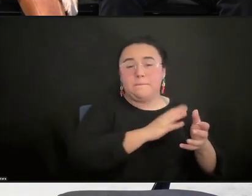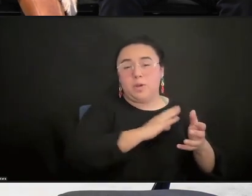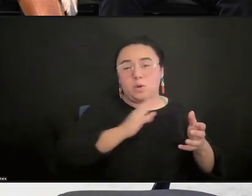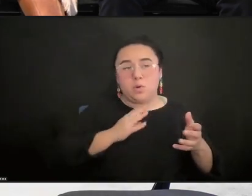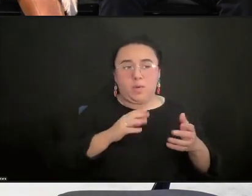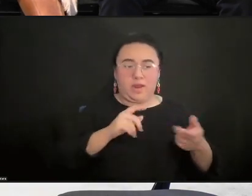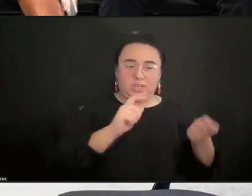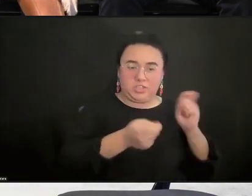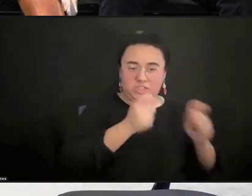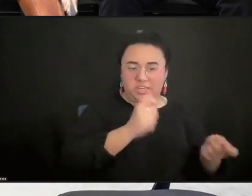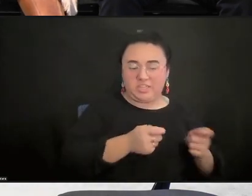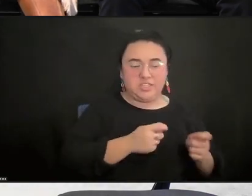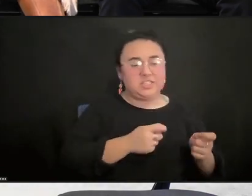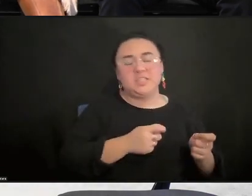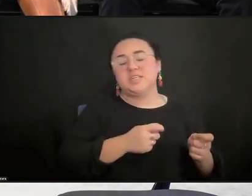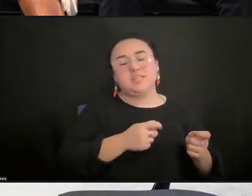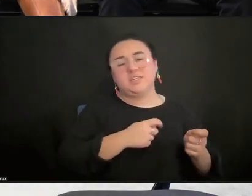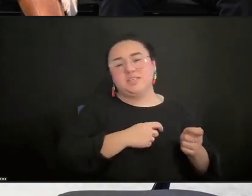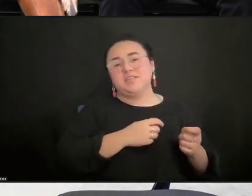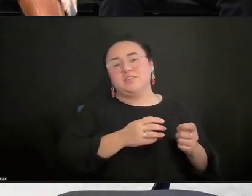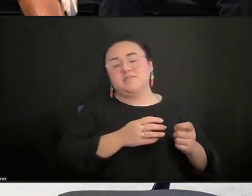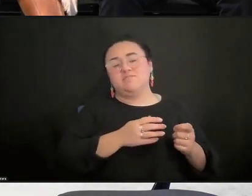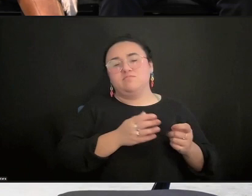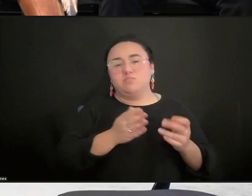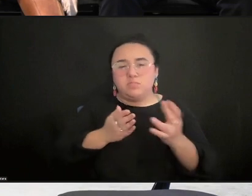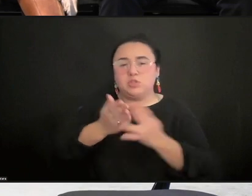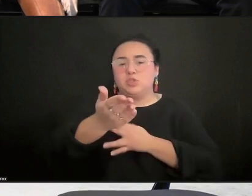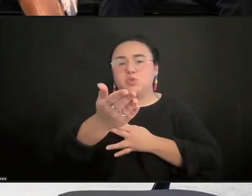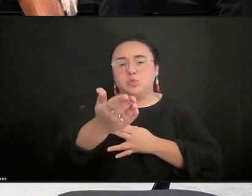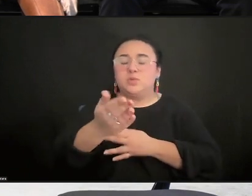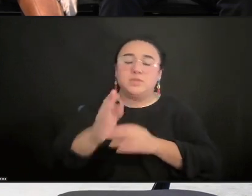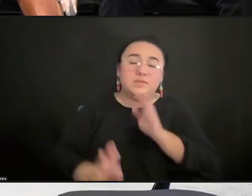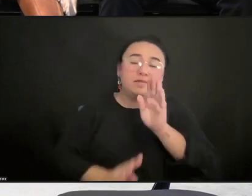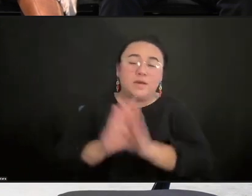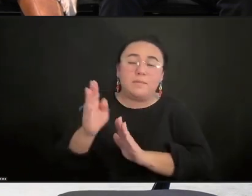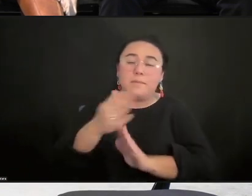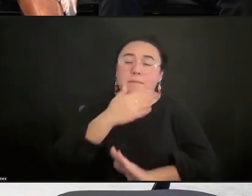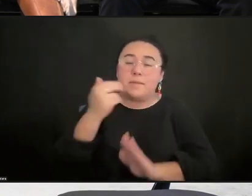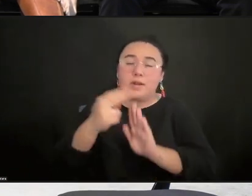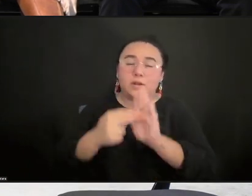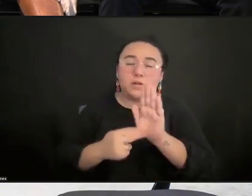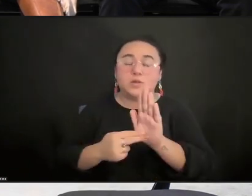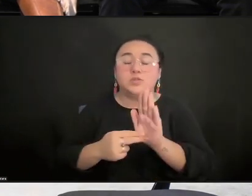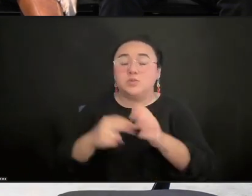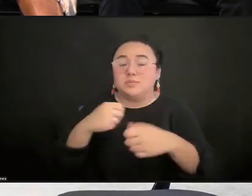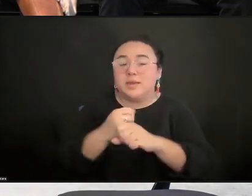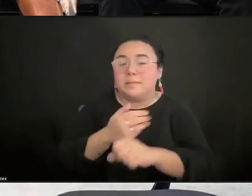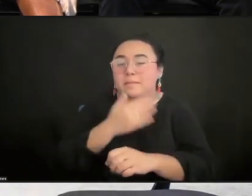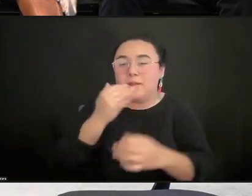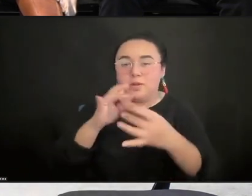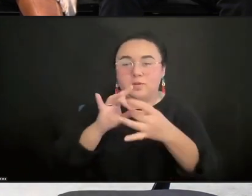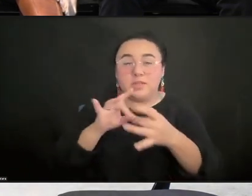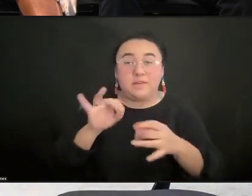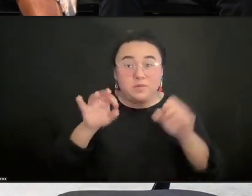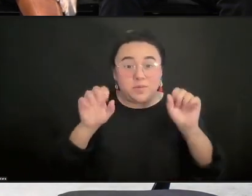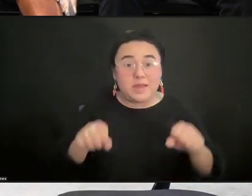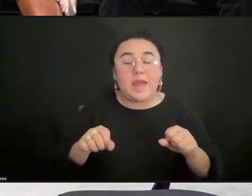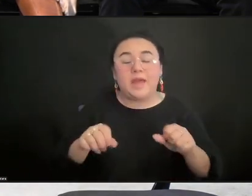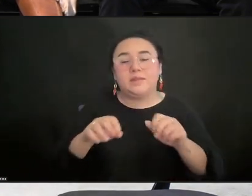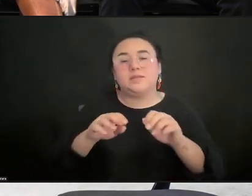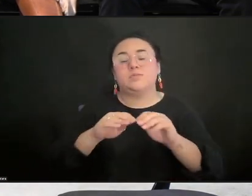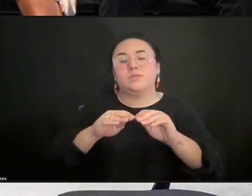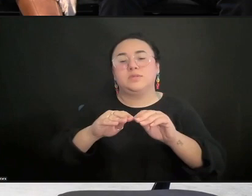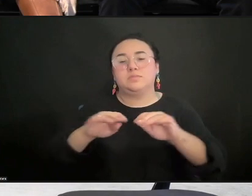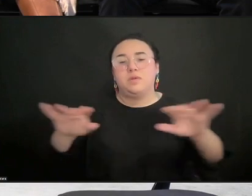better contracts that create better relationships. Because if you can do it, then they will spread. Those will become best